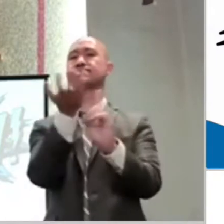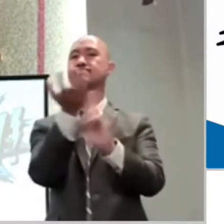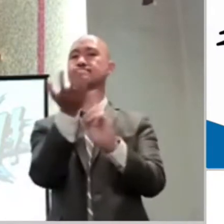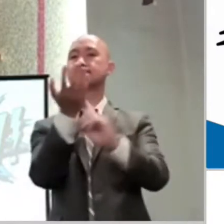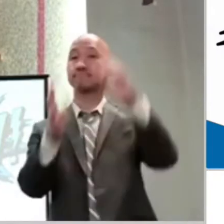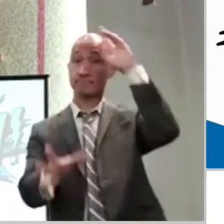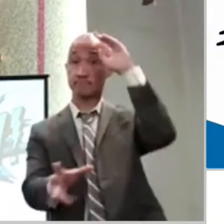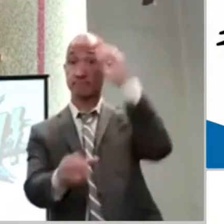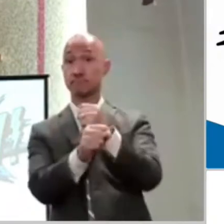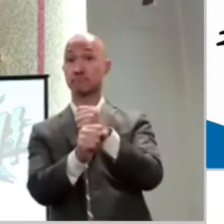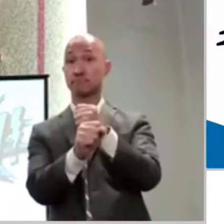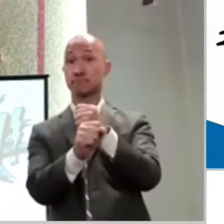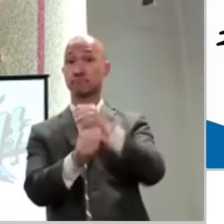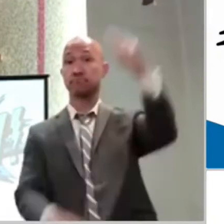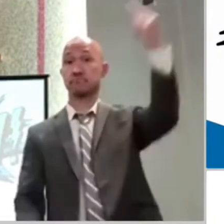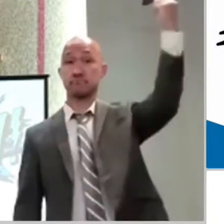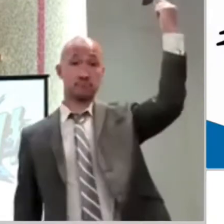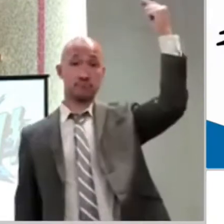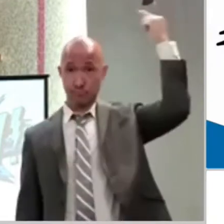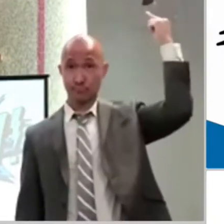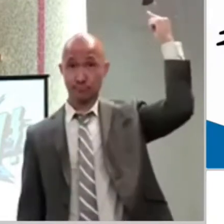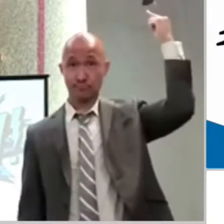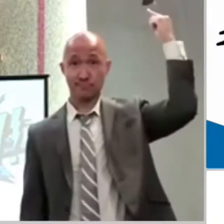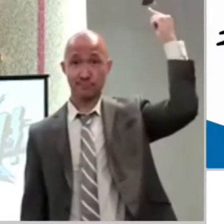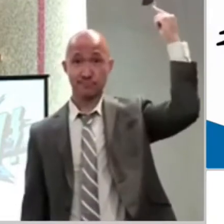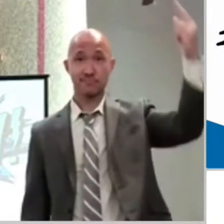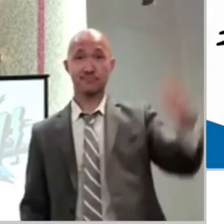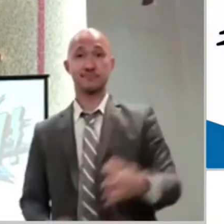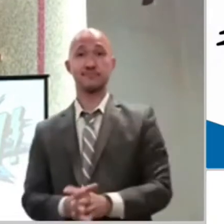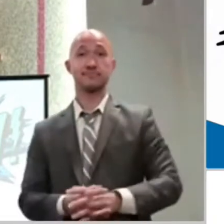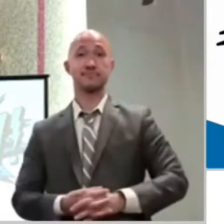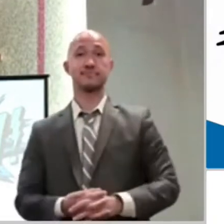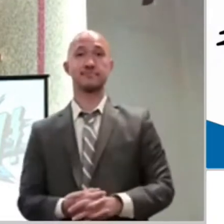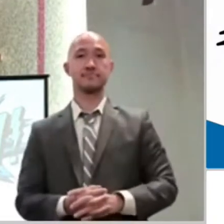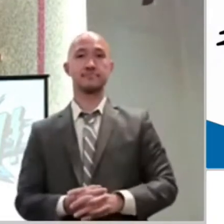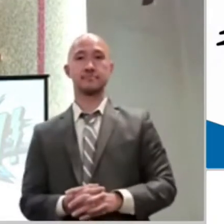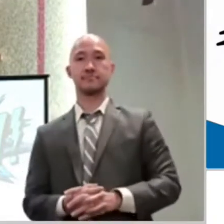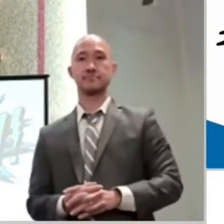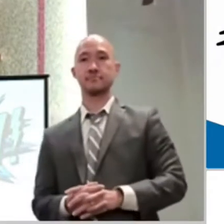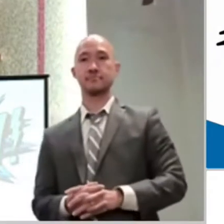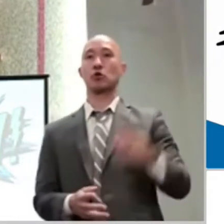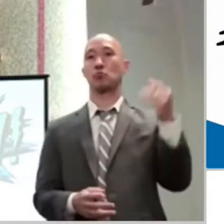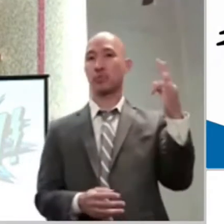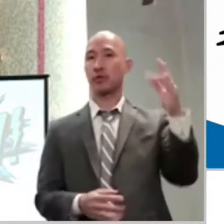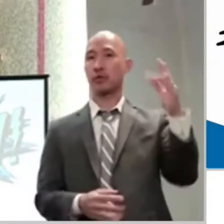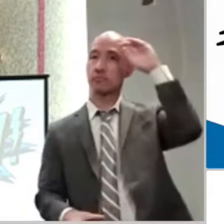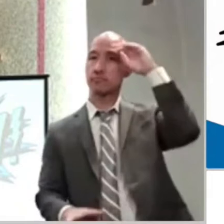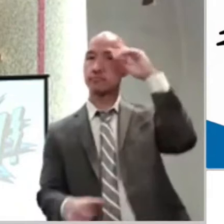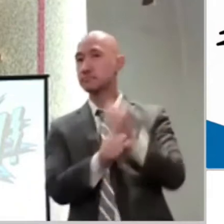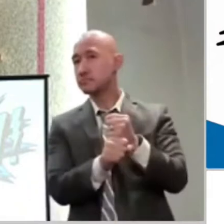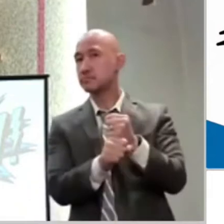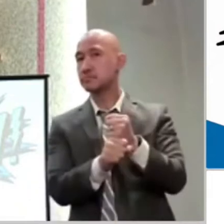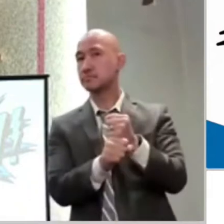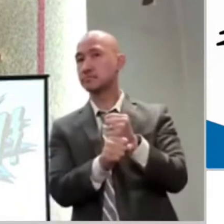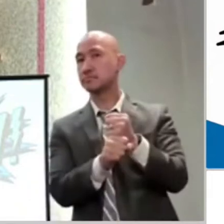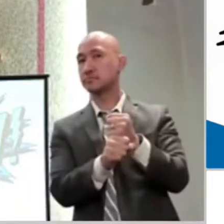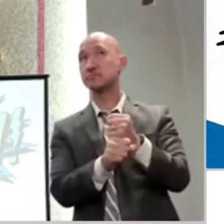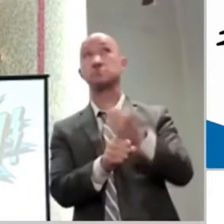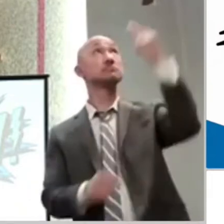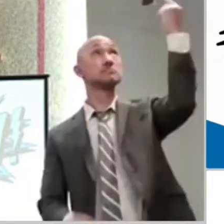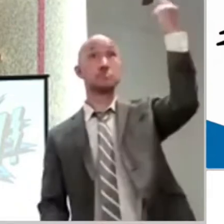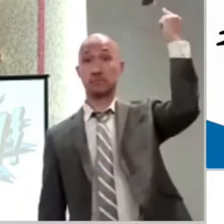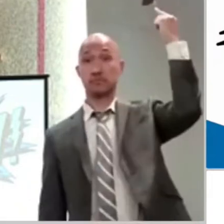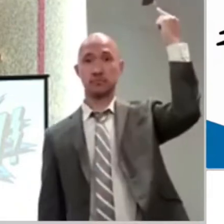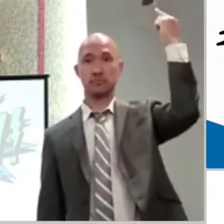someone means that you really trust that person enough to obey them, especially when you disagree